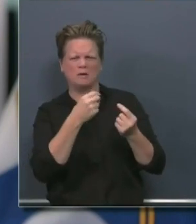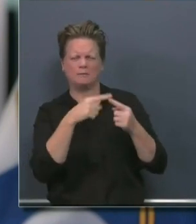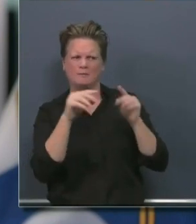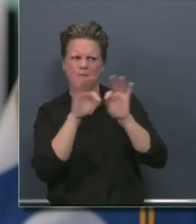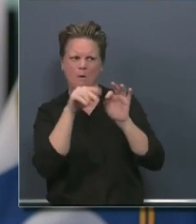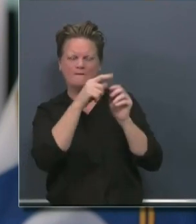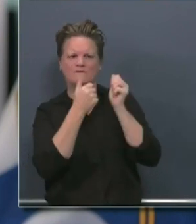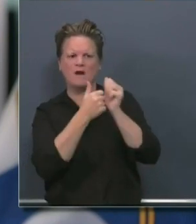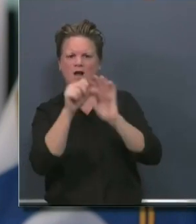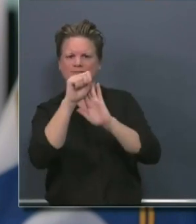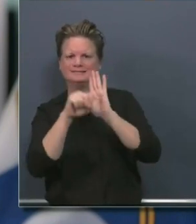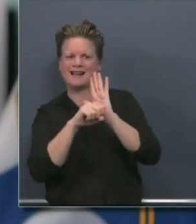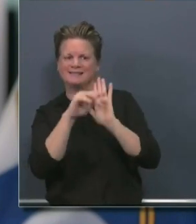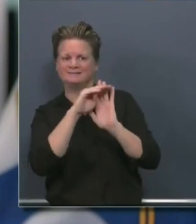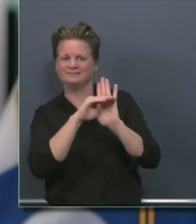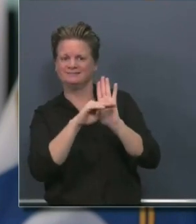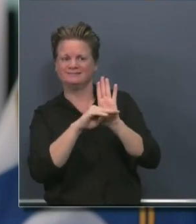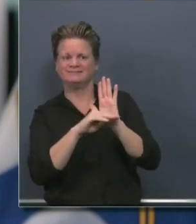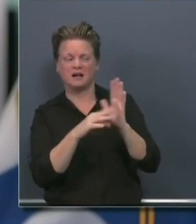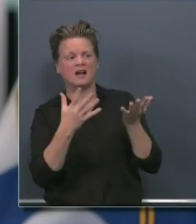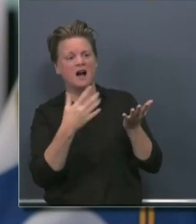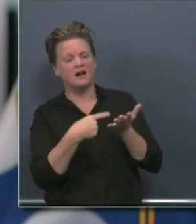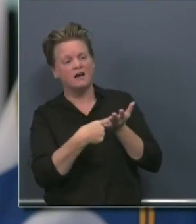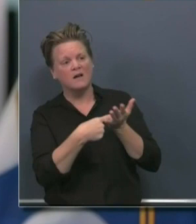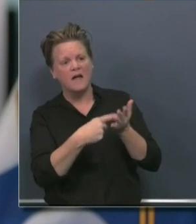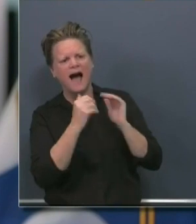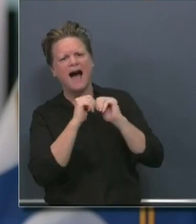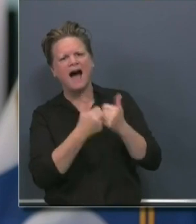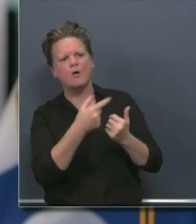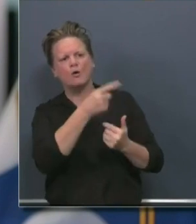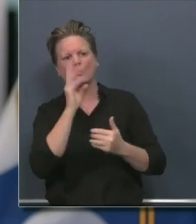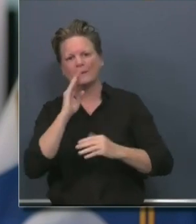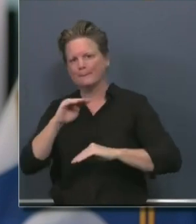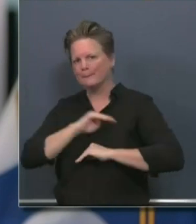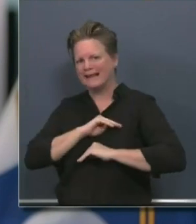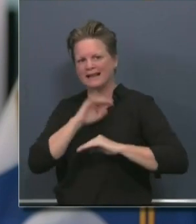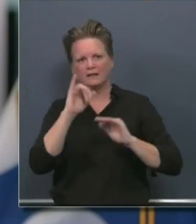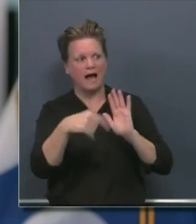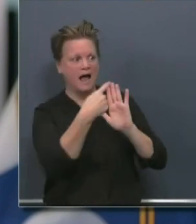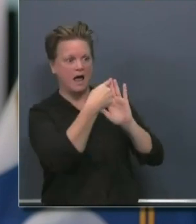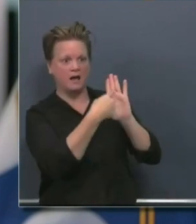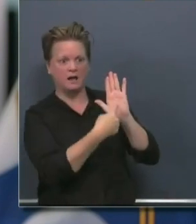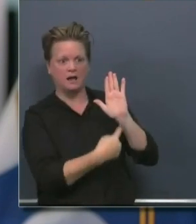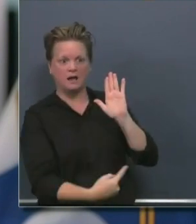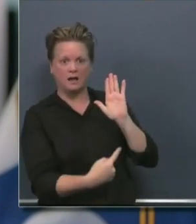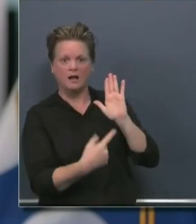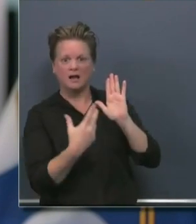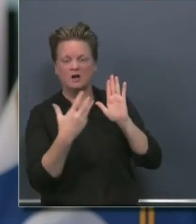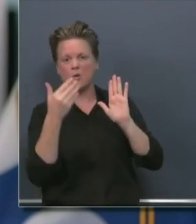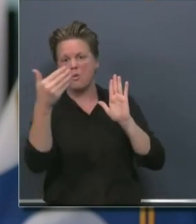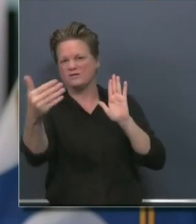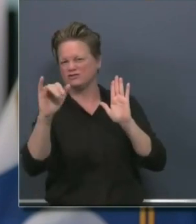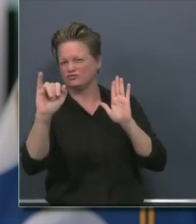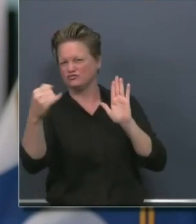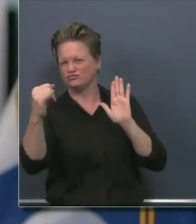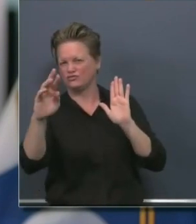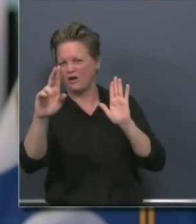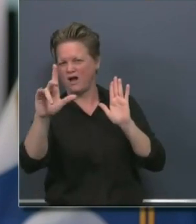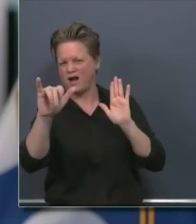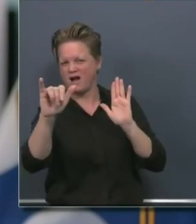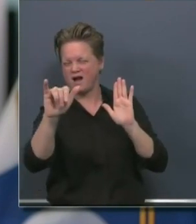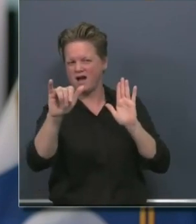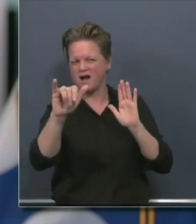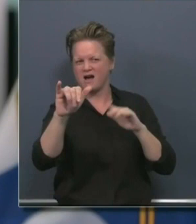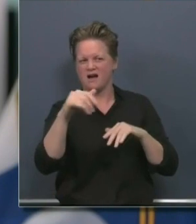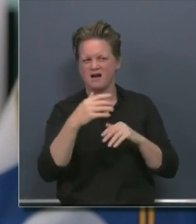We'll see where we will be, uh, in July. Uh, I'm very encouraged, uh, by the progress the state of California has made to date,